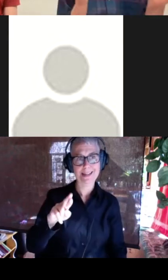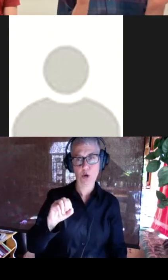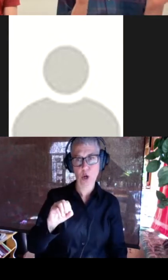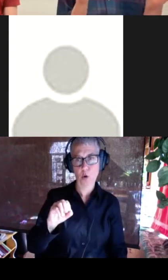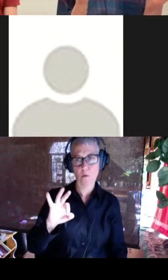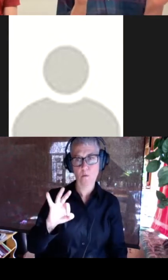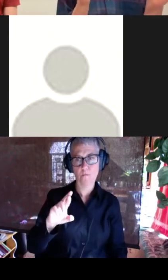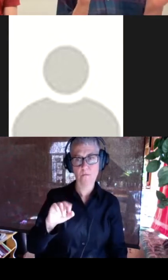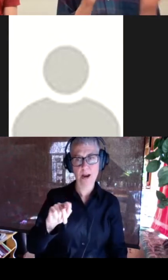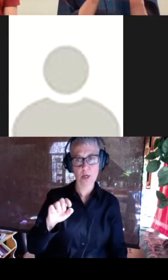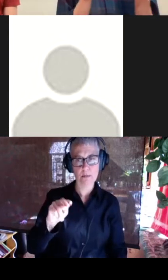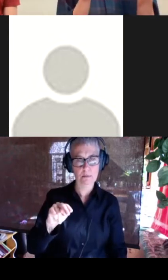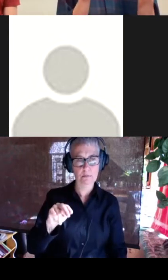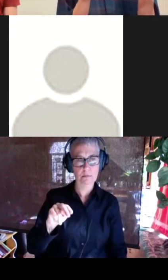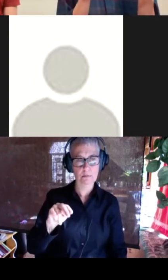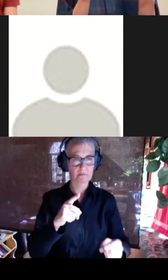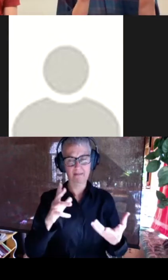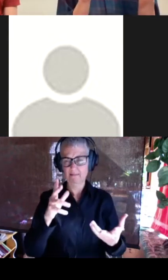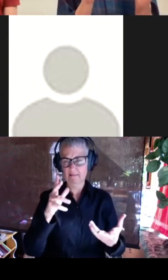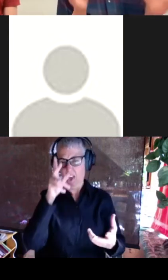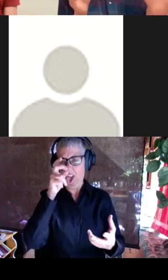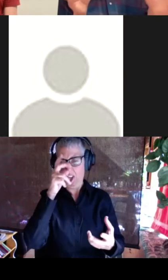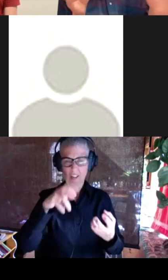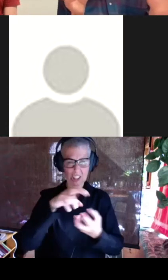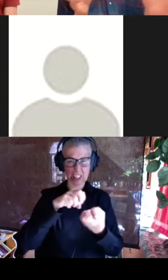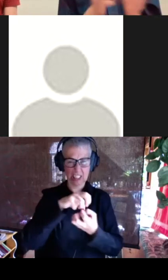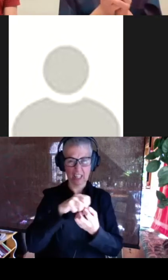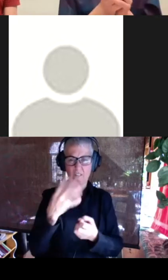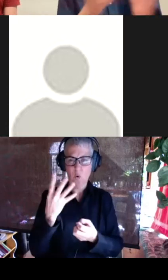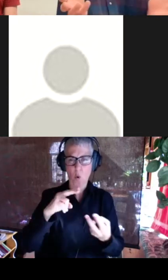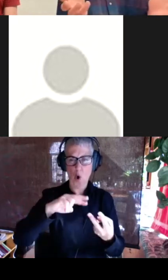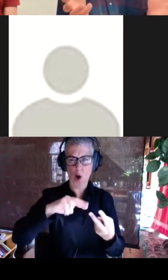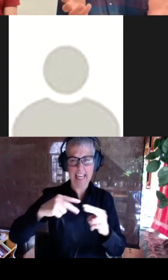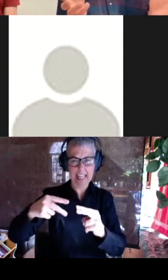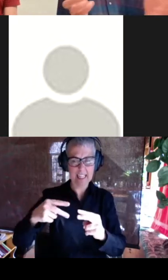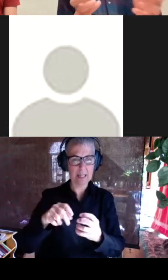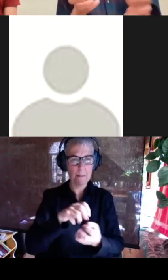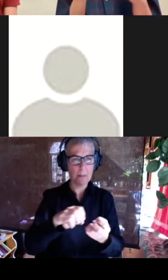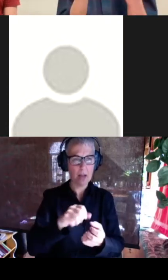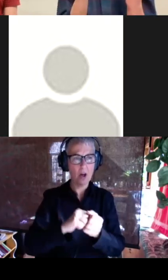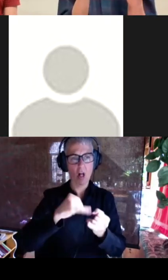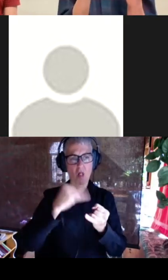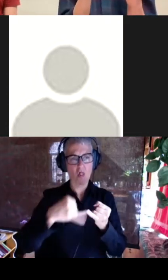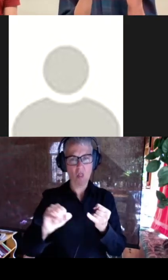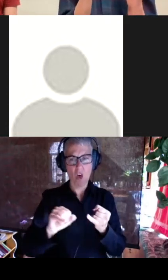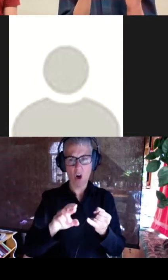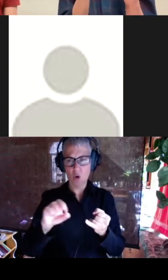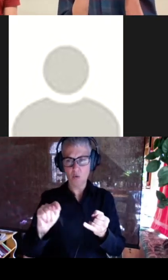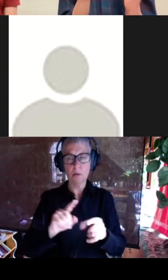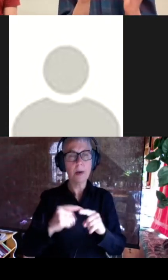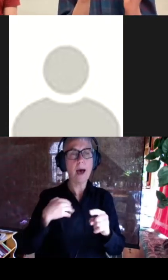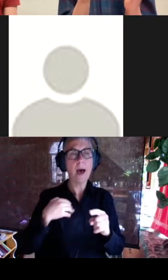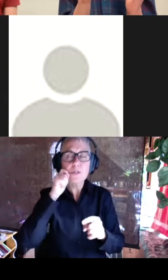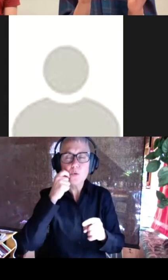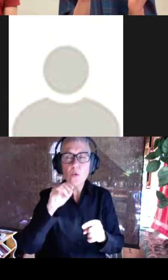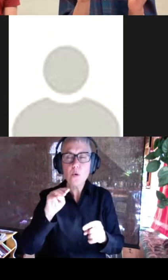it's a pretty like gnarly looking uh four helix bundle with like a really long loop in it and but it contains this really cool motif that